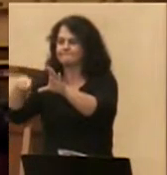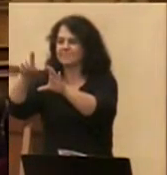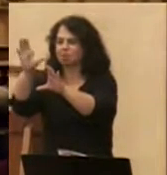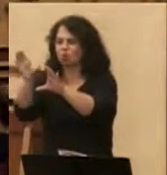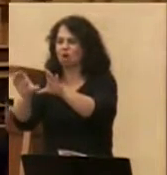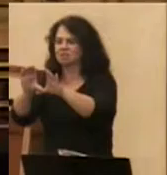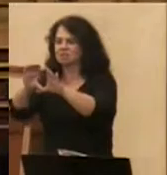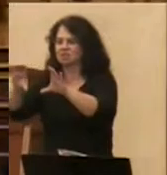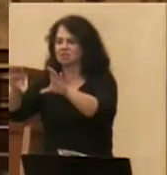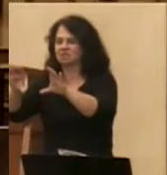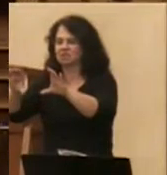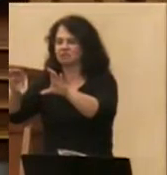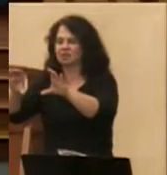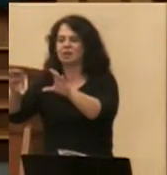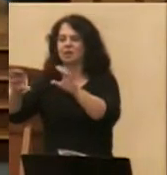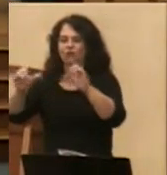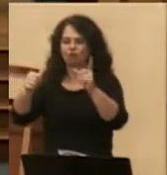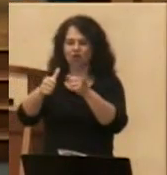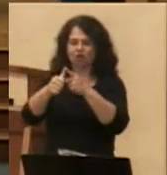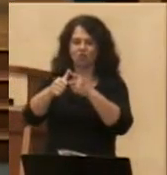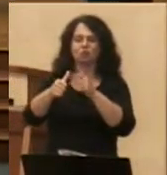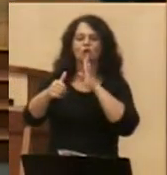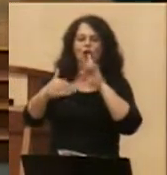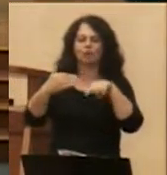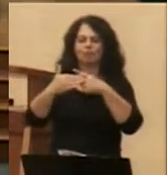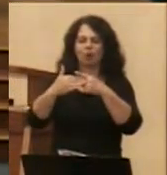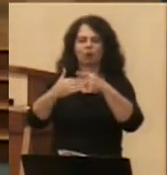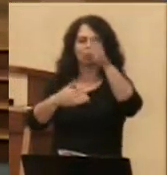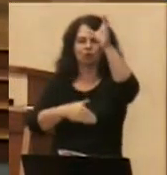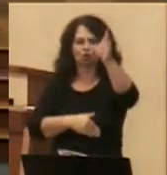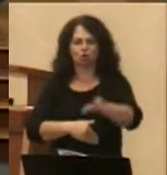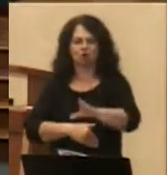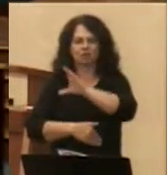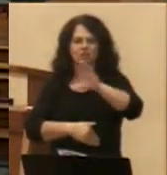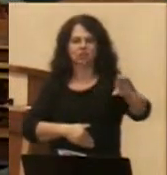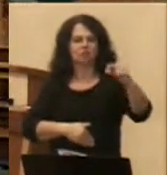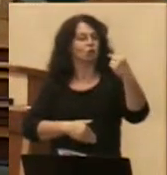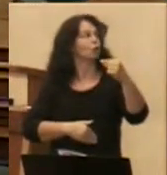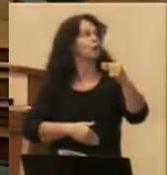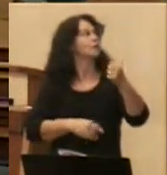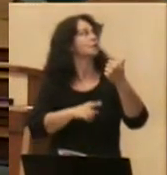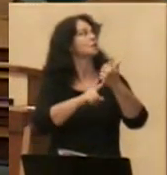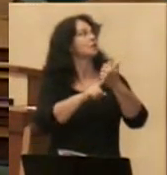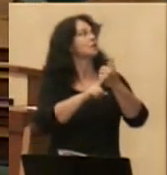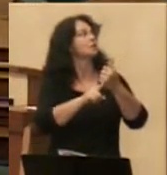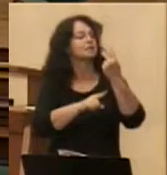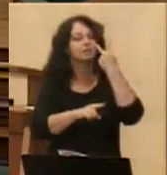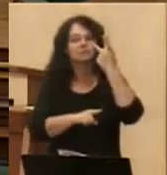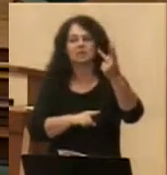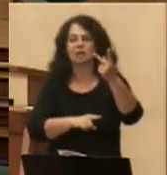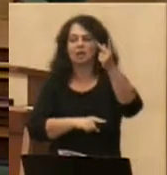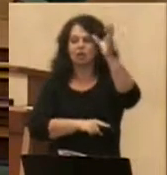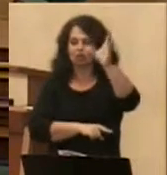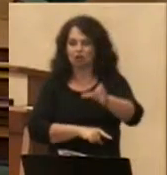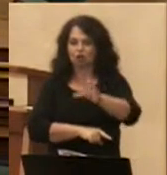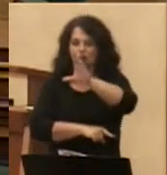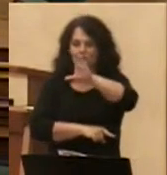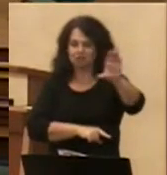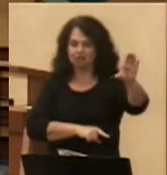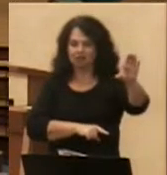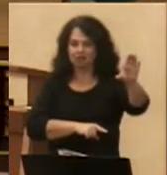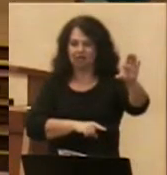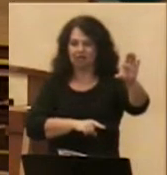the cross patty. Dominant in that image is the cross itself. And then in the middle, there's this